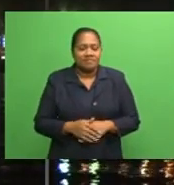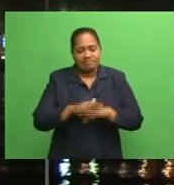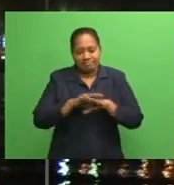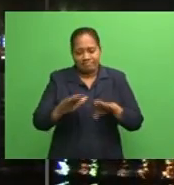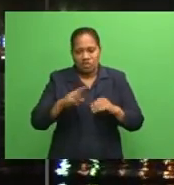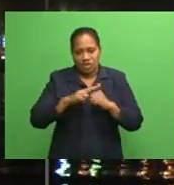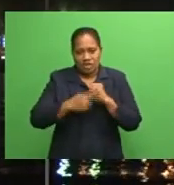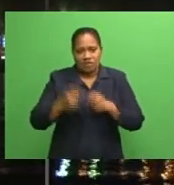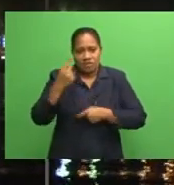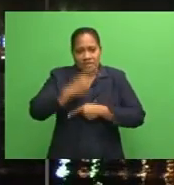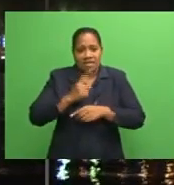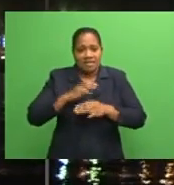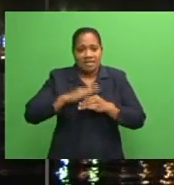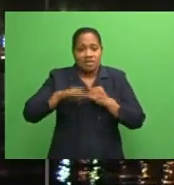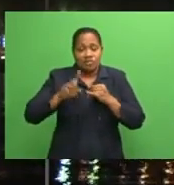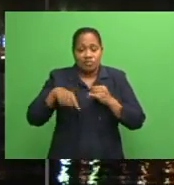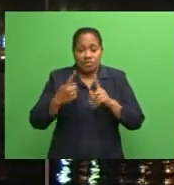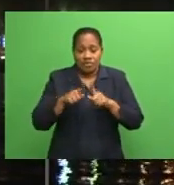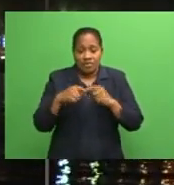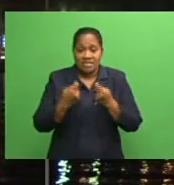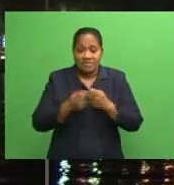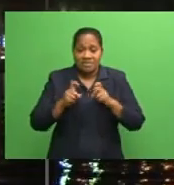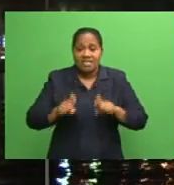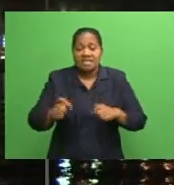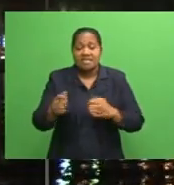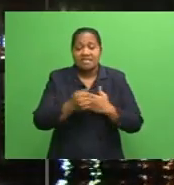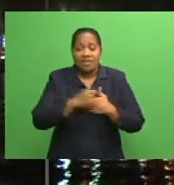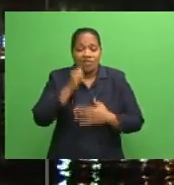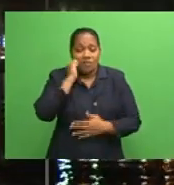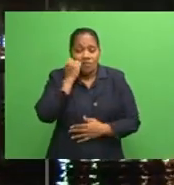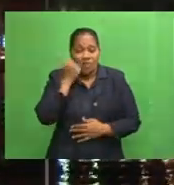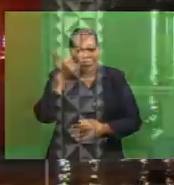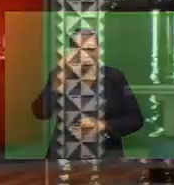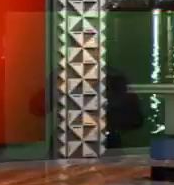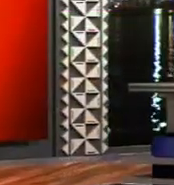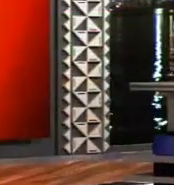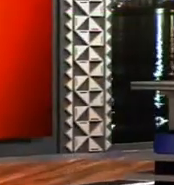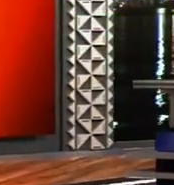for tonight. Until tomorrow, from the team and I stay safe, stay warm. Bye for now.